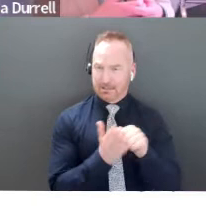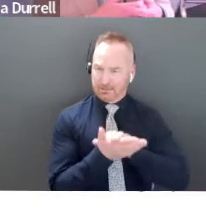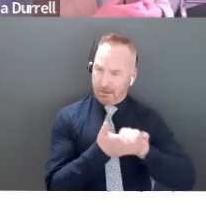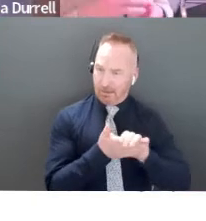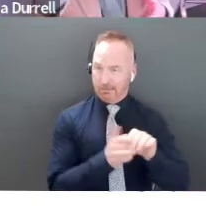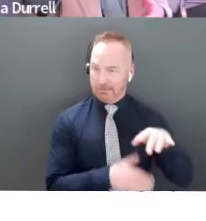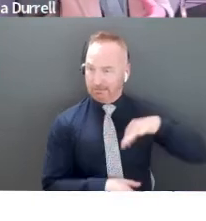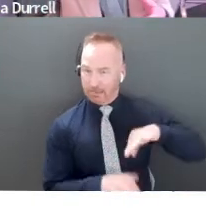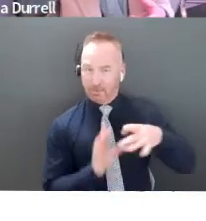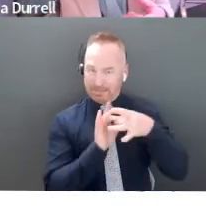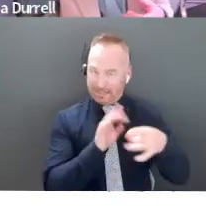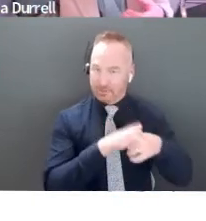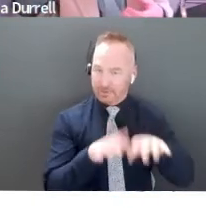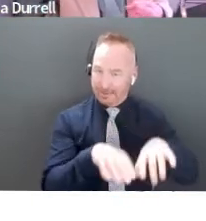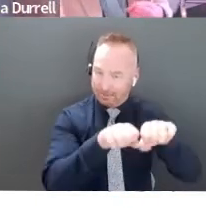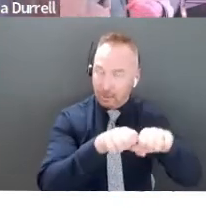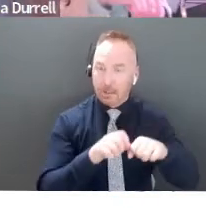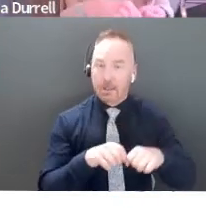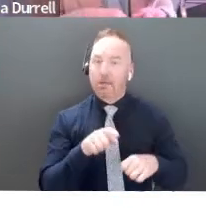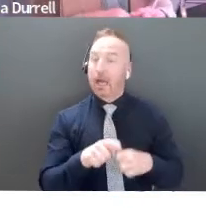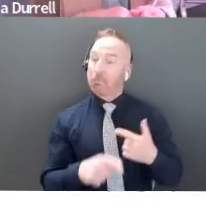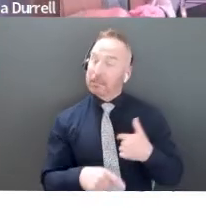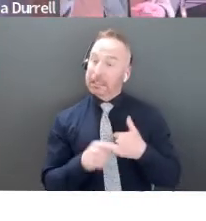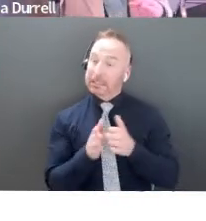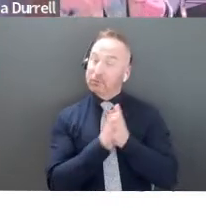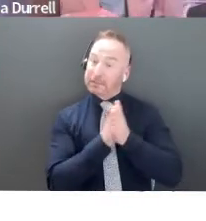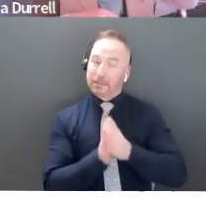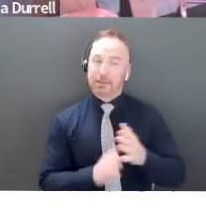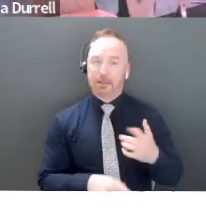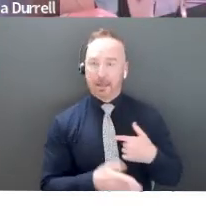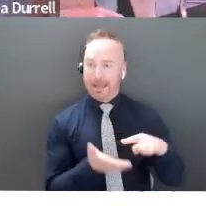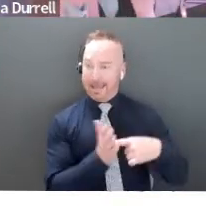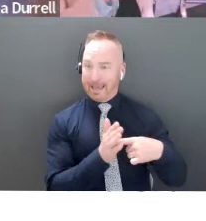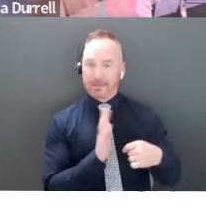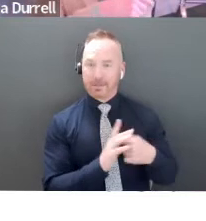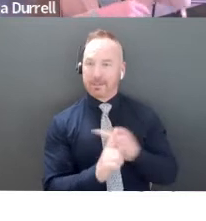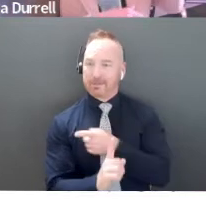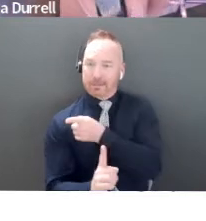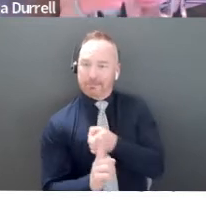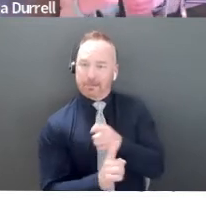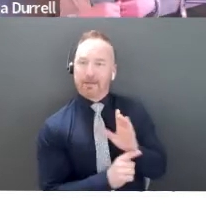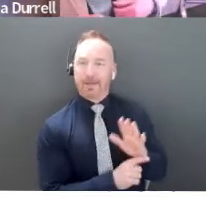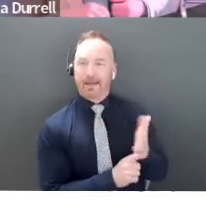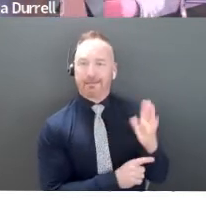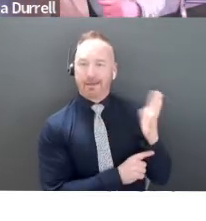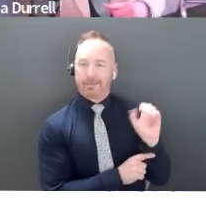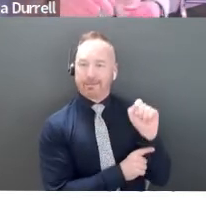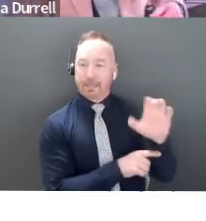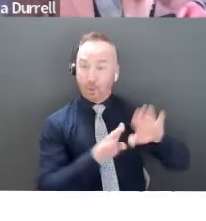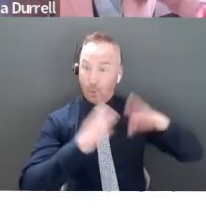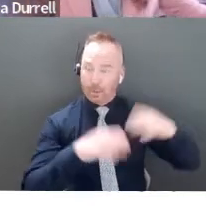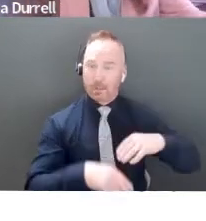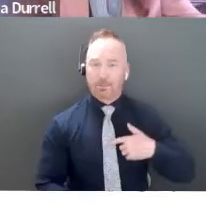you know, I'm, I'm interested, right. We've got that first five seconds. Maybe tell me that off the top, you know, this is my third company. My last one got acquired for $20 million.